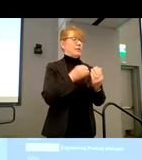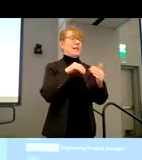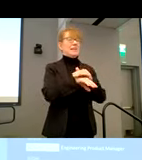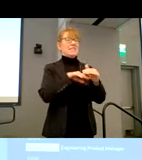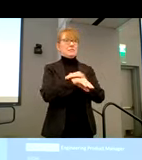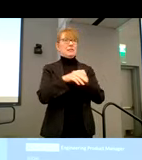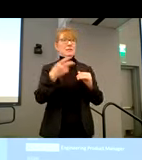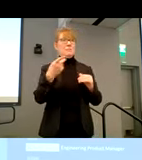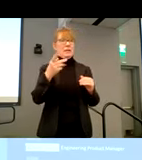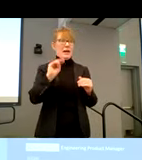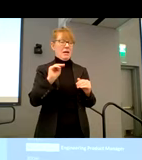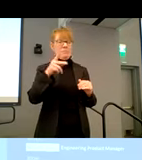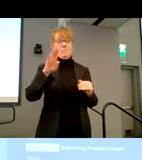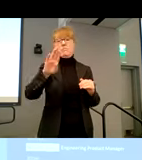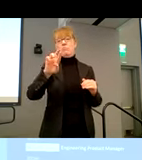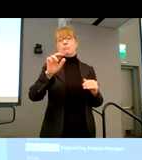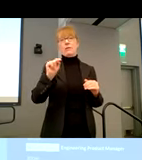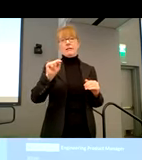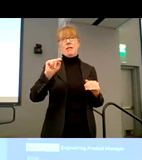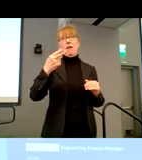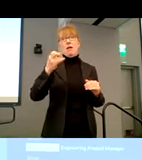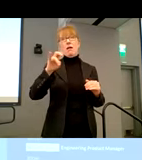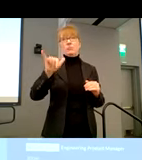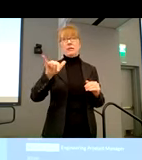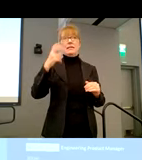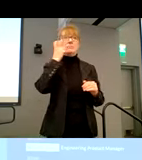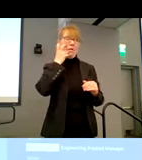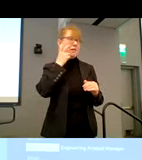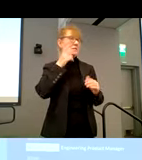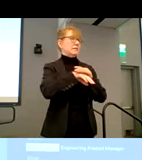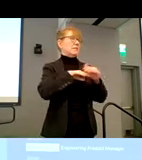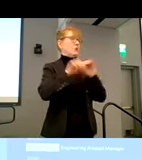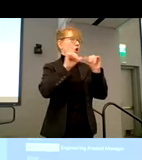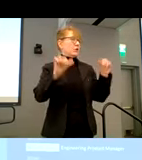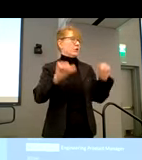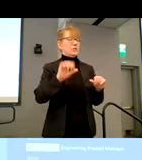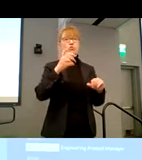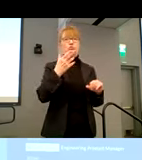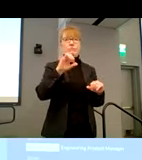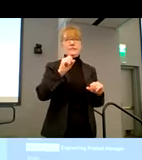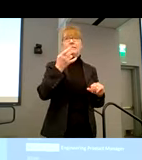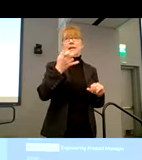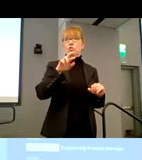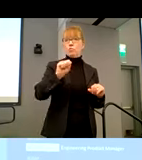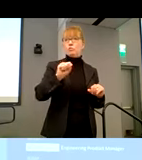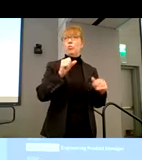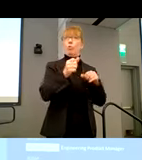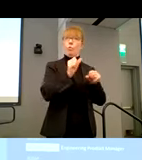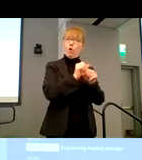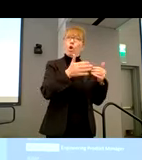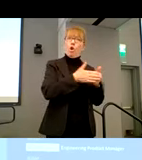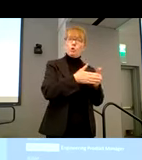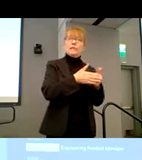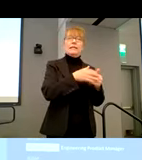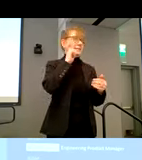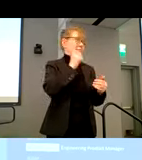PM, uh, Brett Humphrey is blind and accessibility architect, uh, Chris Sano, who I work with very closely, um, is deaf and hard of